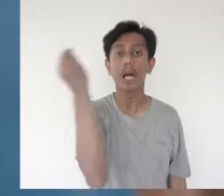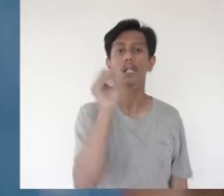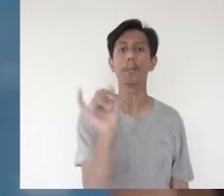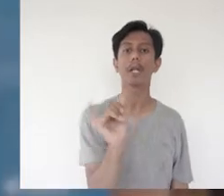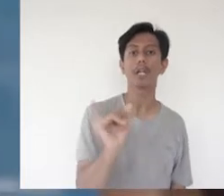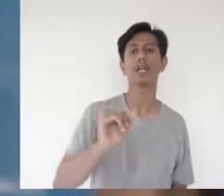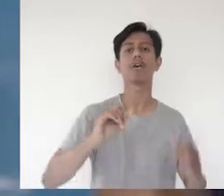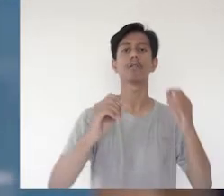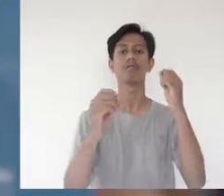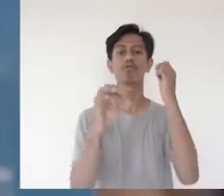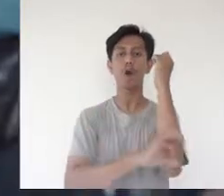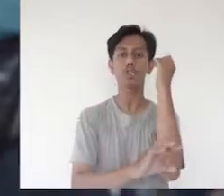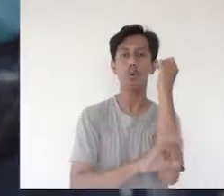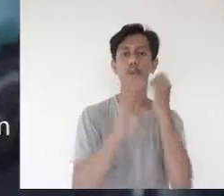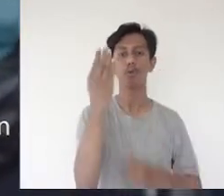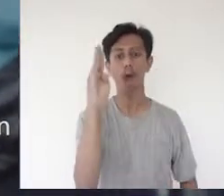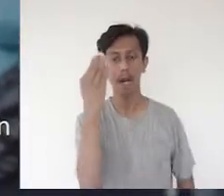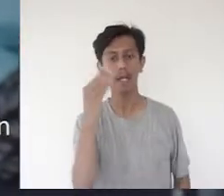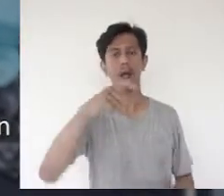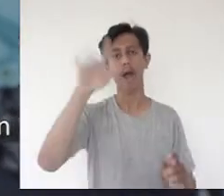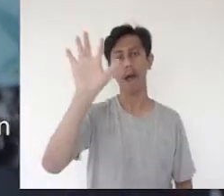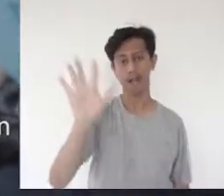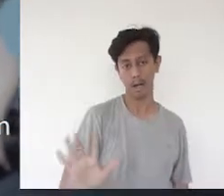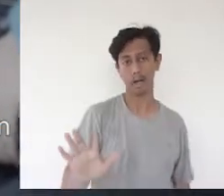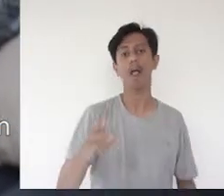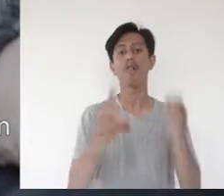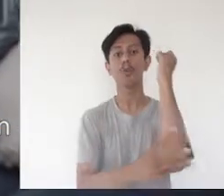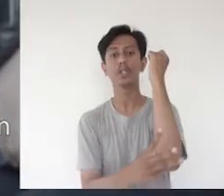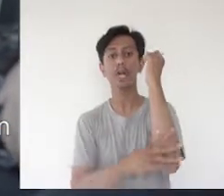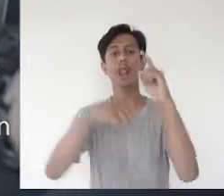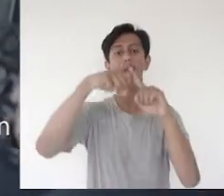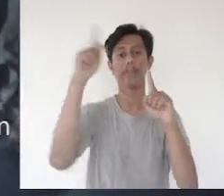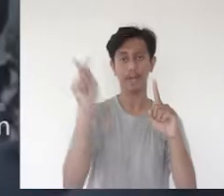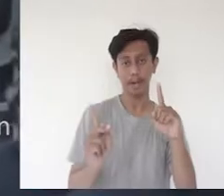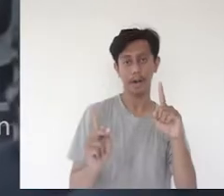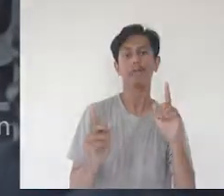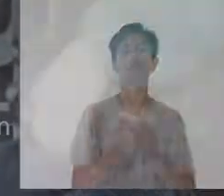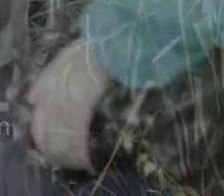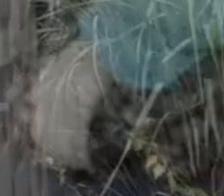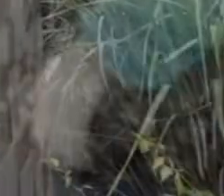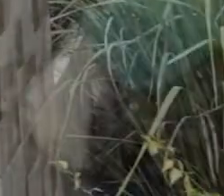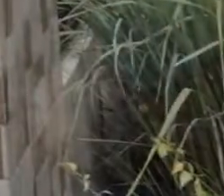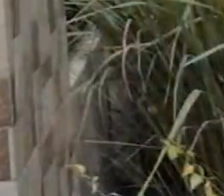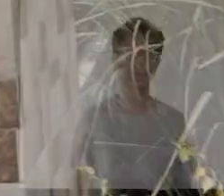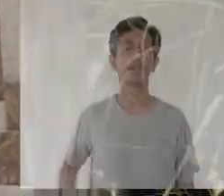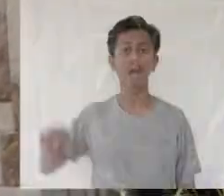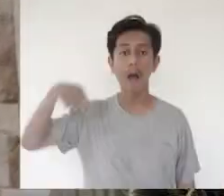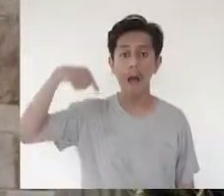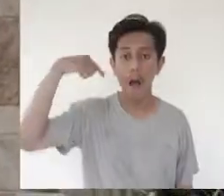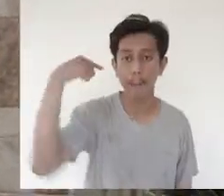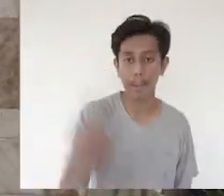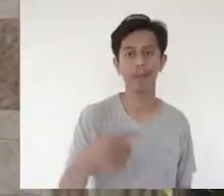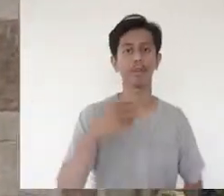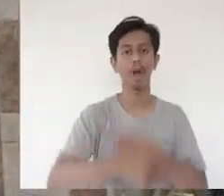civil society organisations to make sure the city life is inclusive and of equal enjoyment for all. In